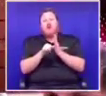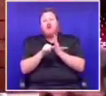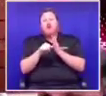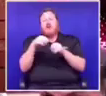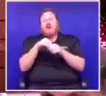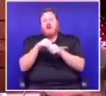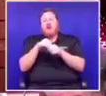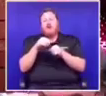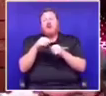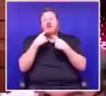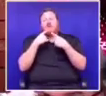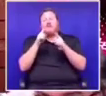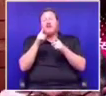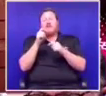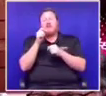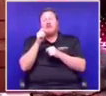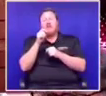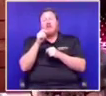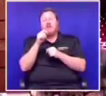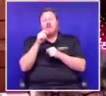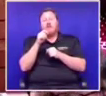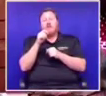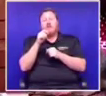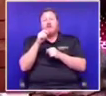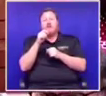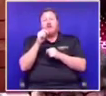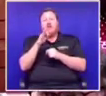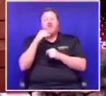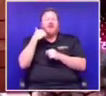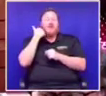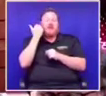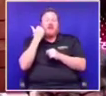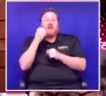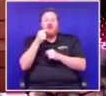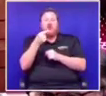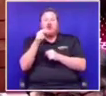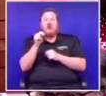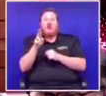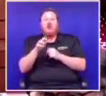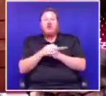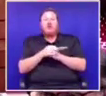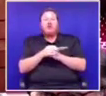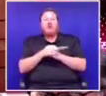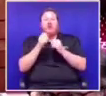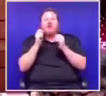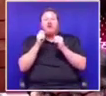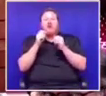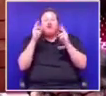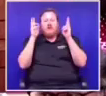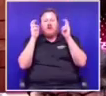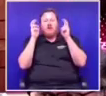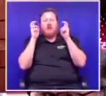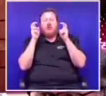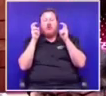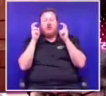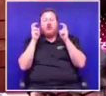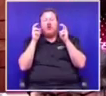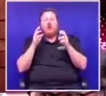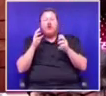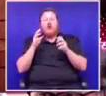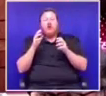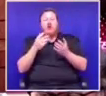for 2024 GNU, should the matter be taken to consultation council for mediation?